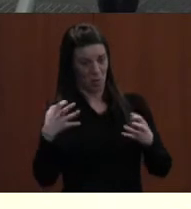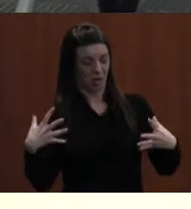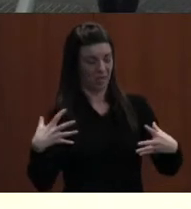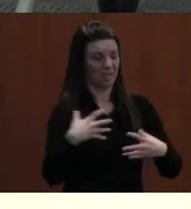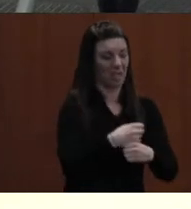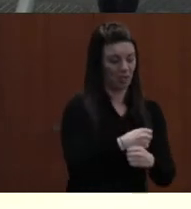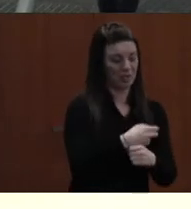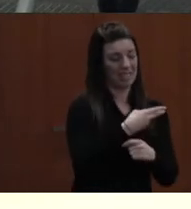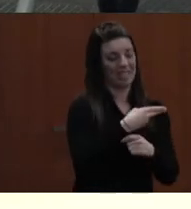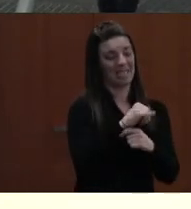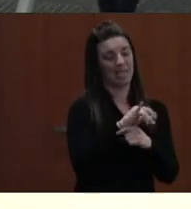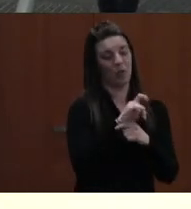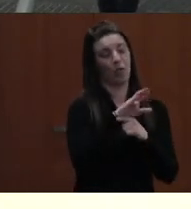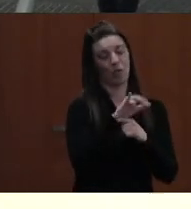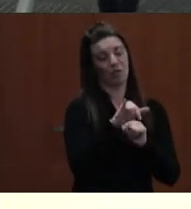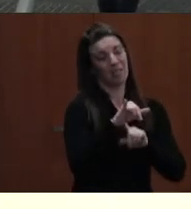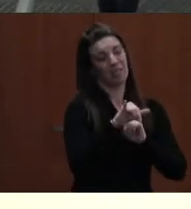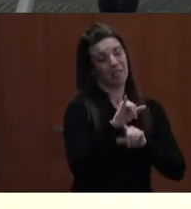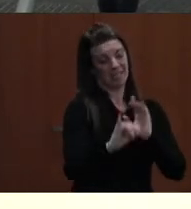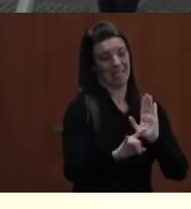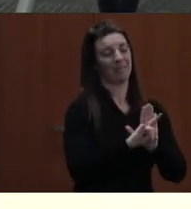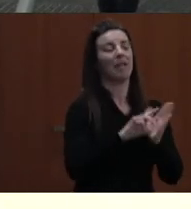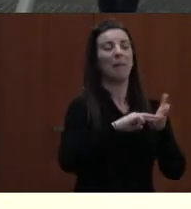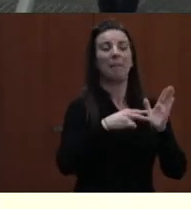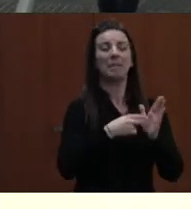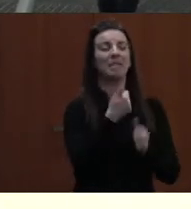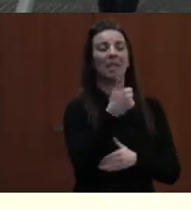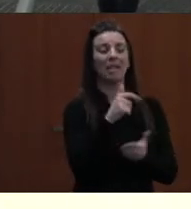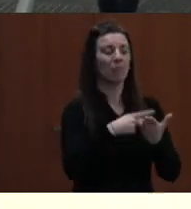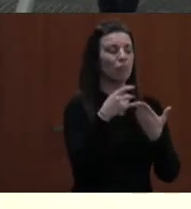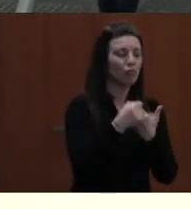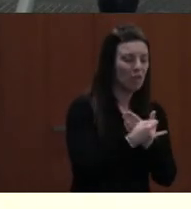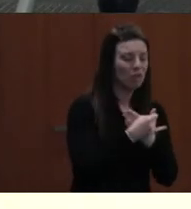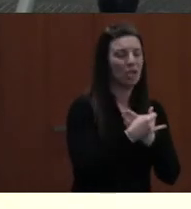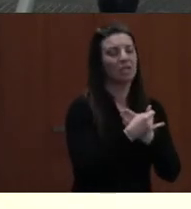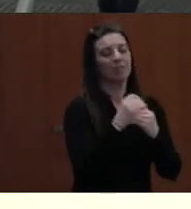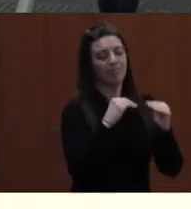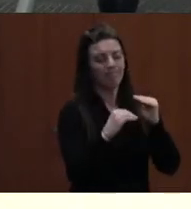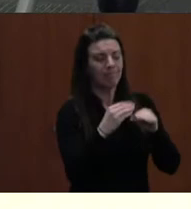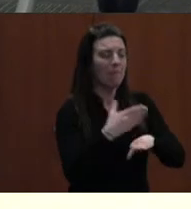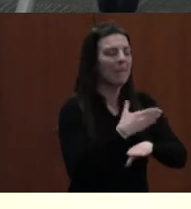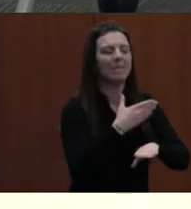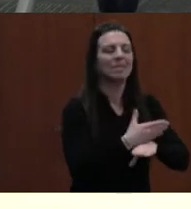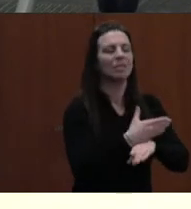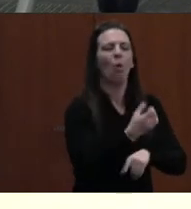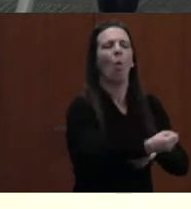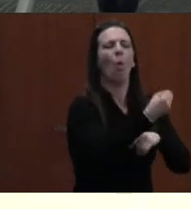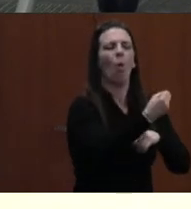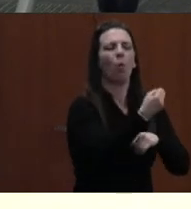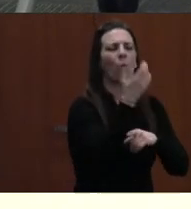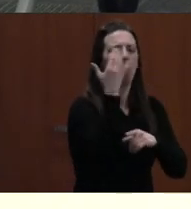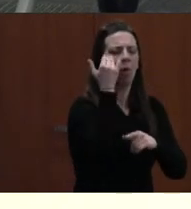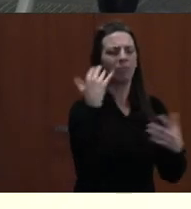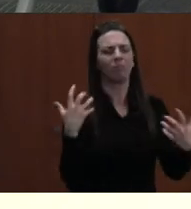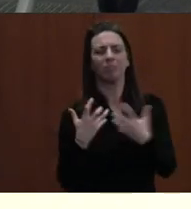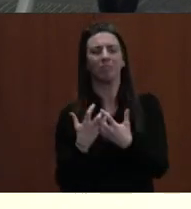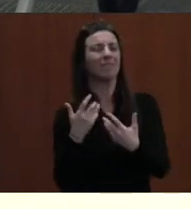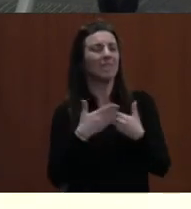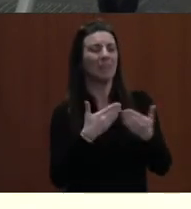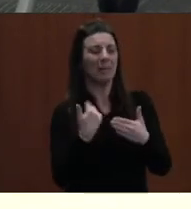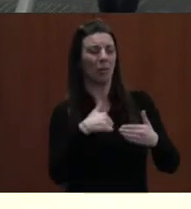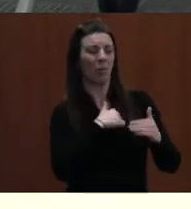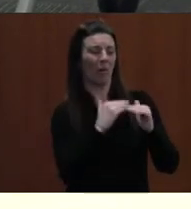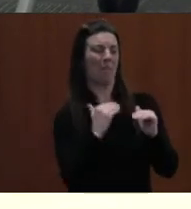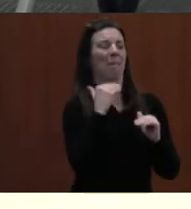as one of those schools. As a result, any projects or maintenance deemed unnecessary were put on hold. Although we were overcapacity and have been promised